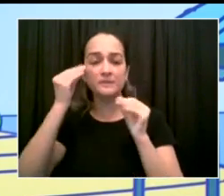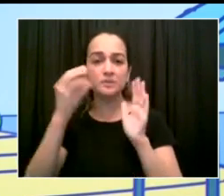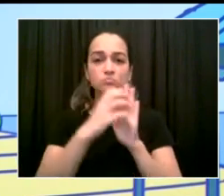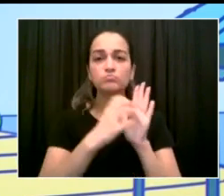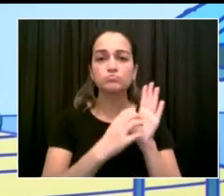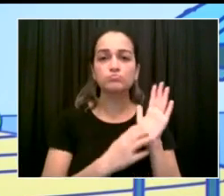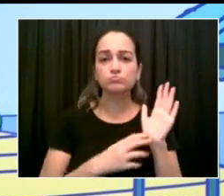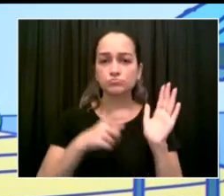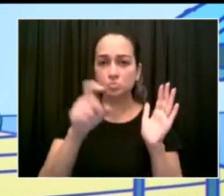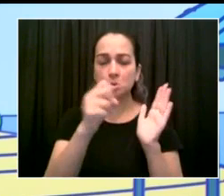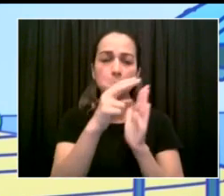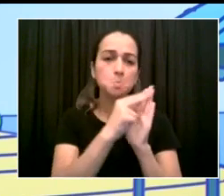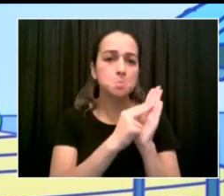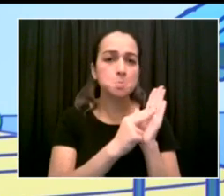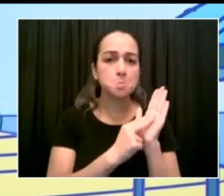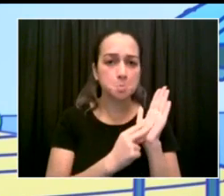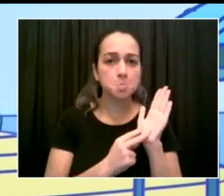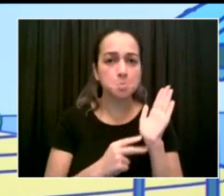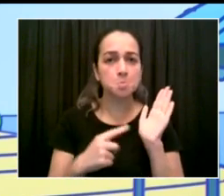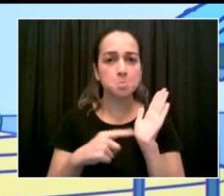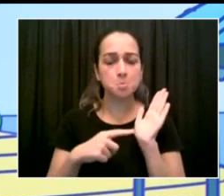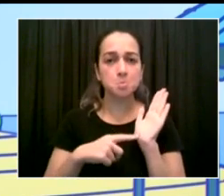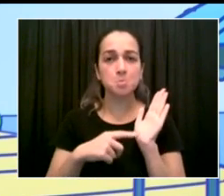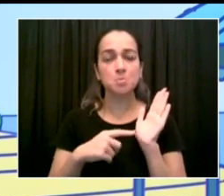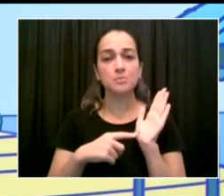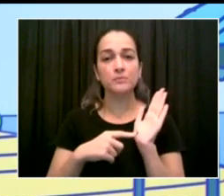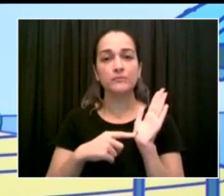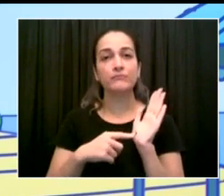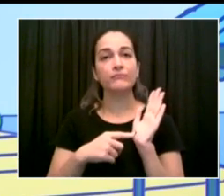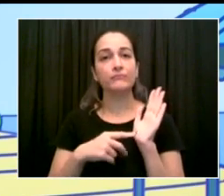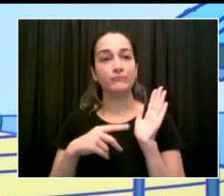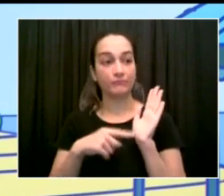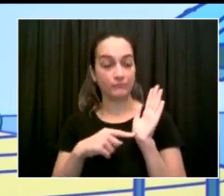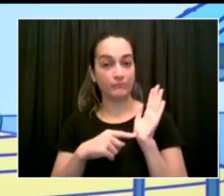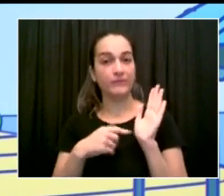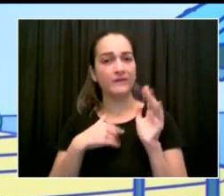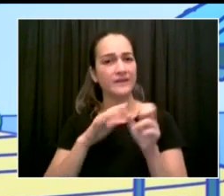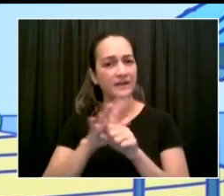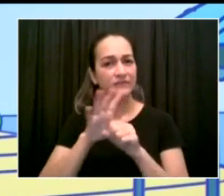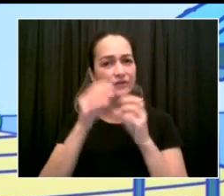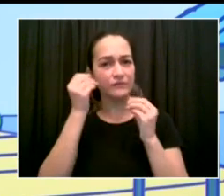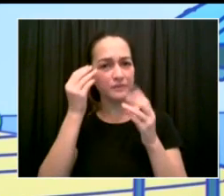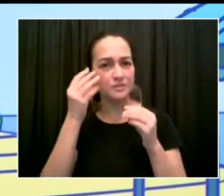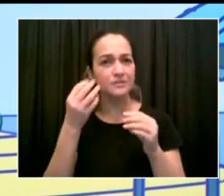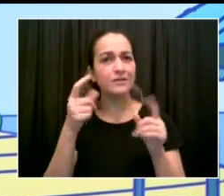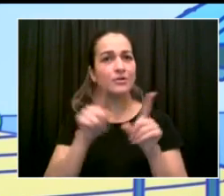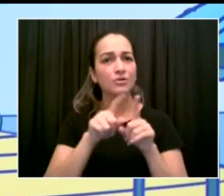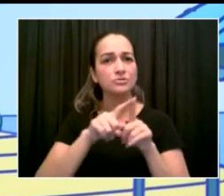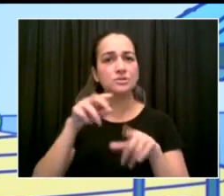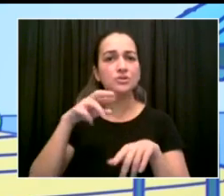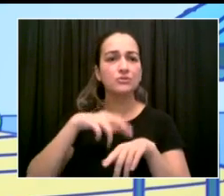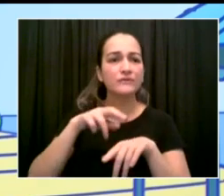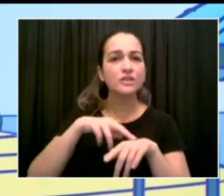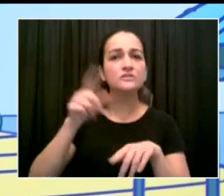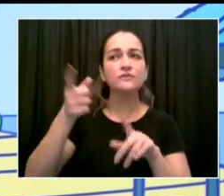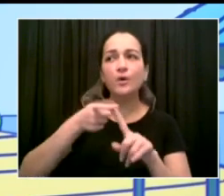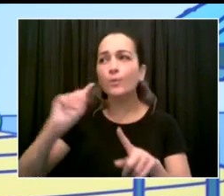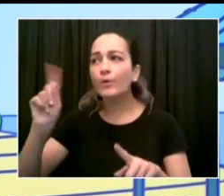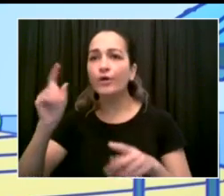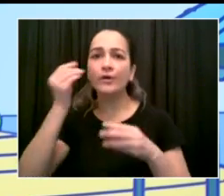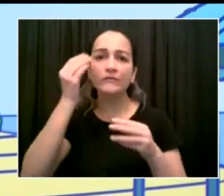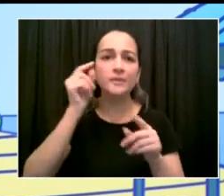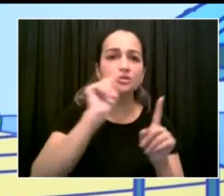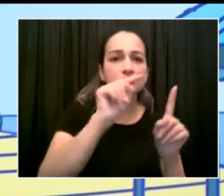and there's a lot of references to other more detailed material online, and there will be updates over the next few weeks as additional